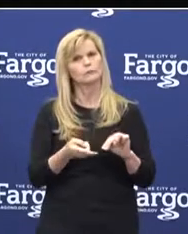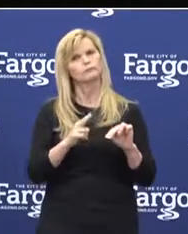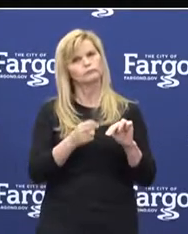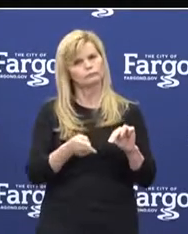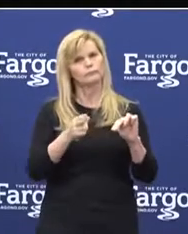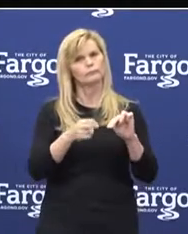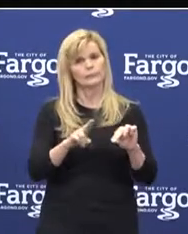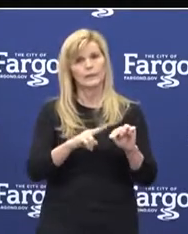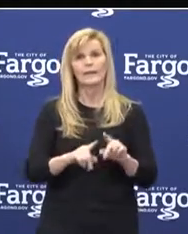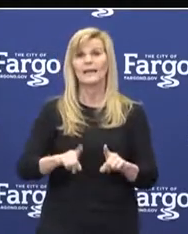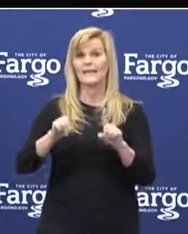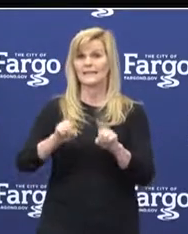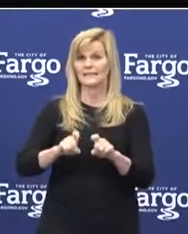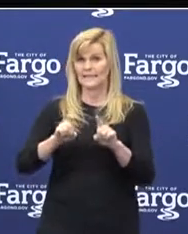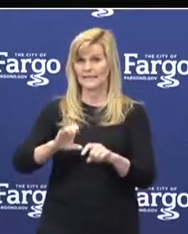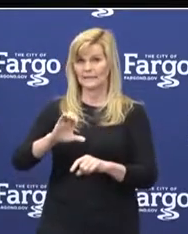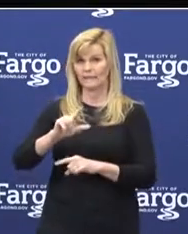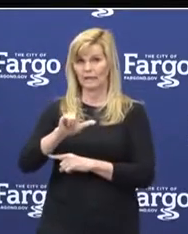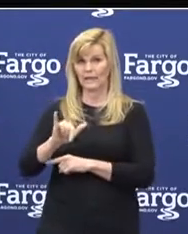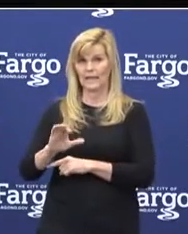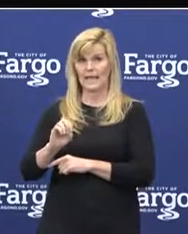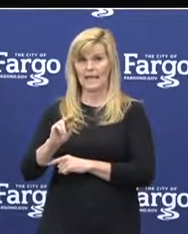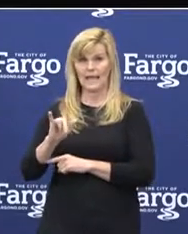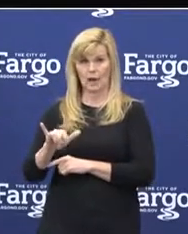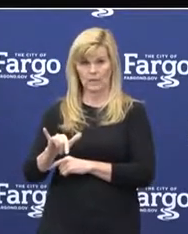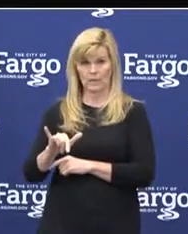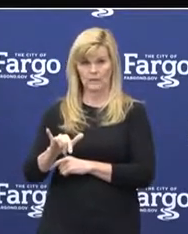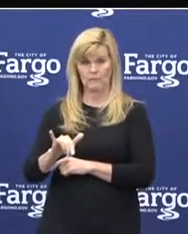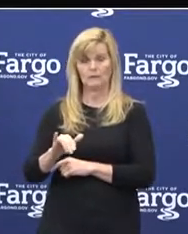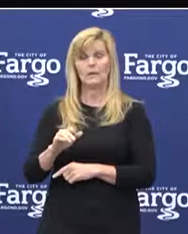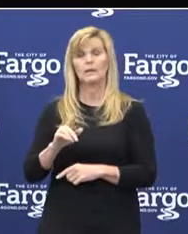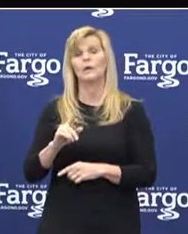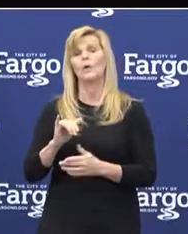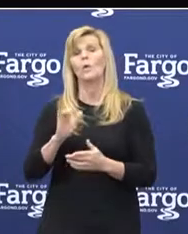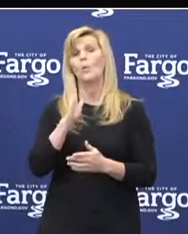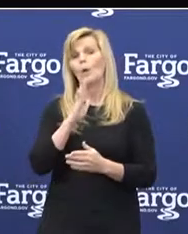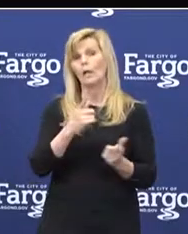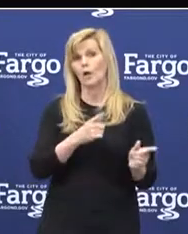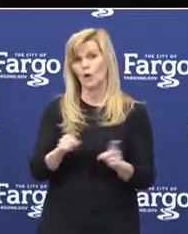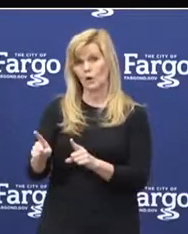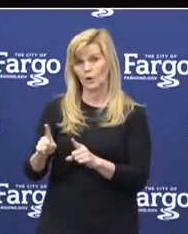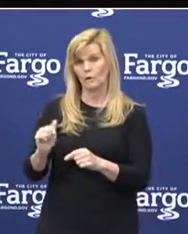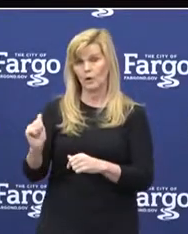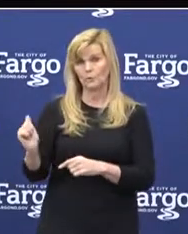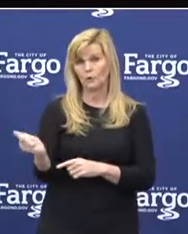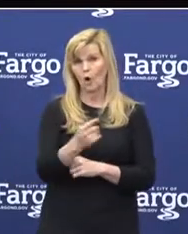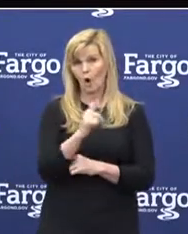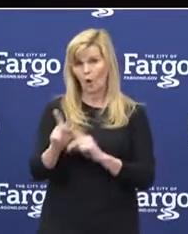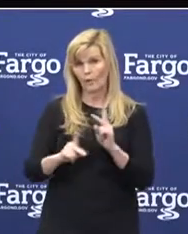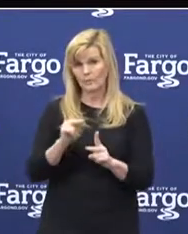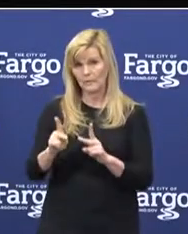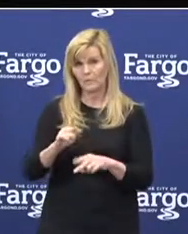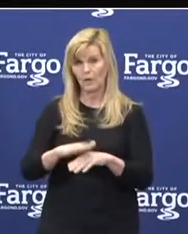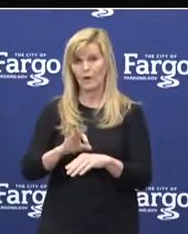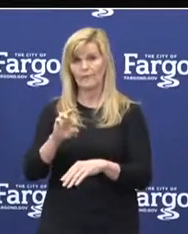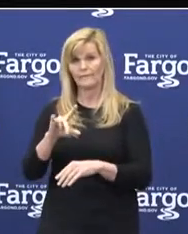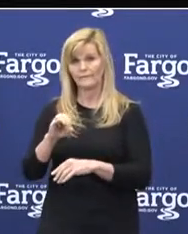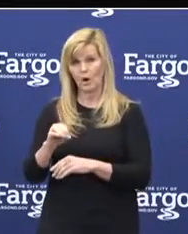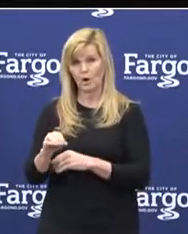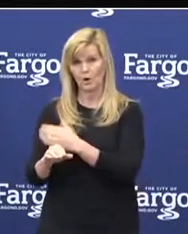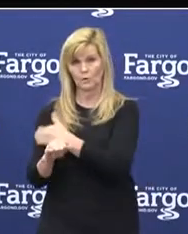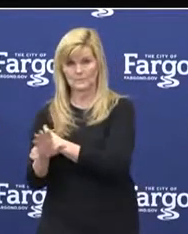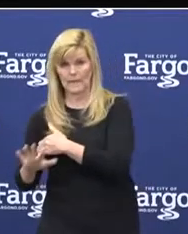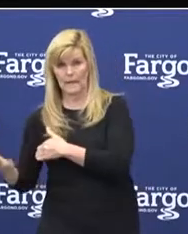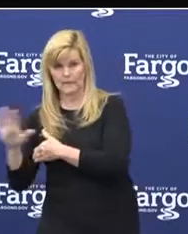The testing in Clay County occurs for almost all of the residents on the Fargo side. So they are